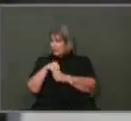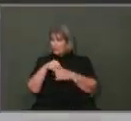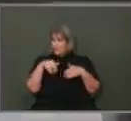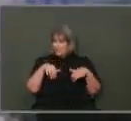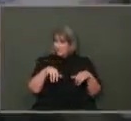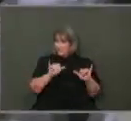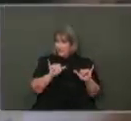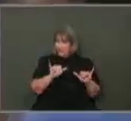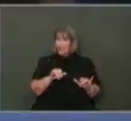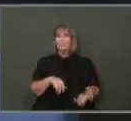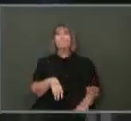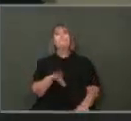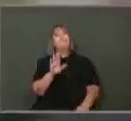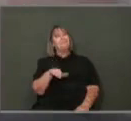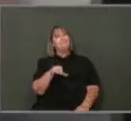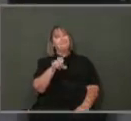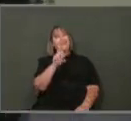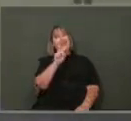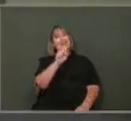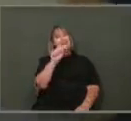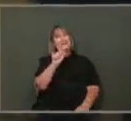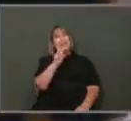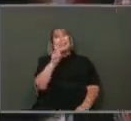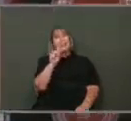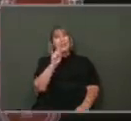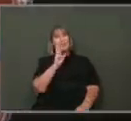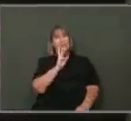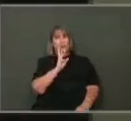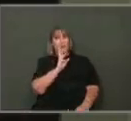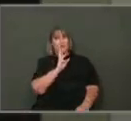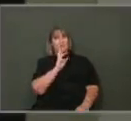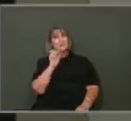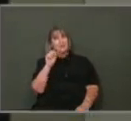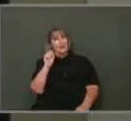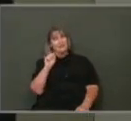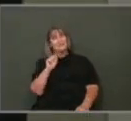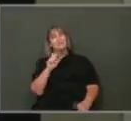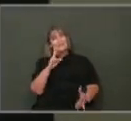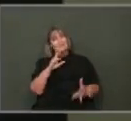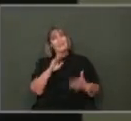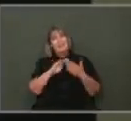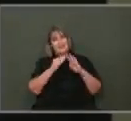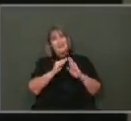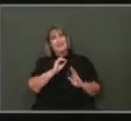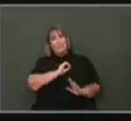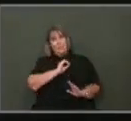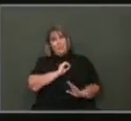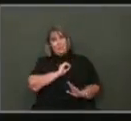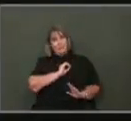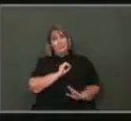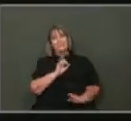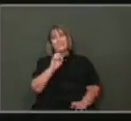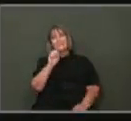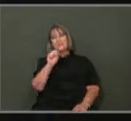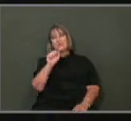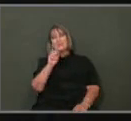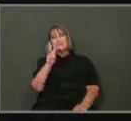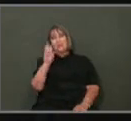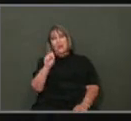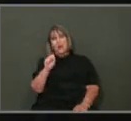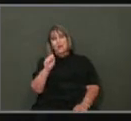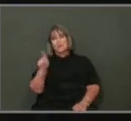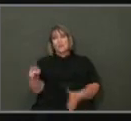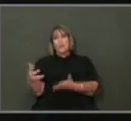So SALS, another municipal agency, and the council appoints their board, pays the city 4